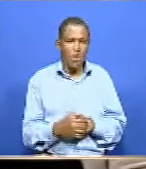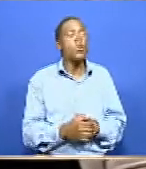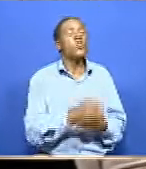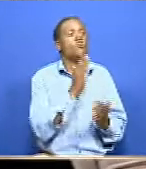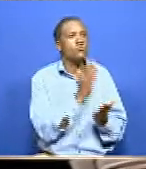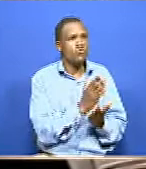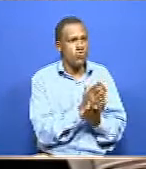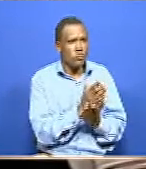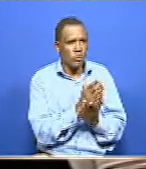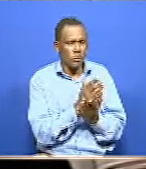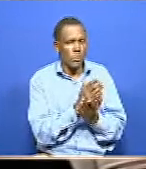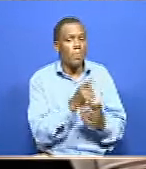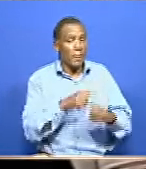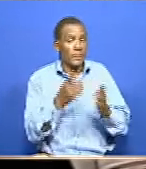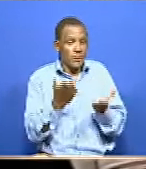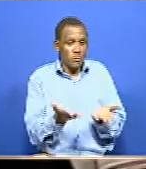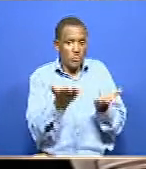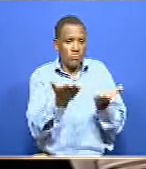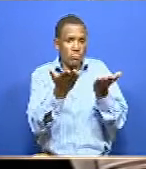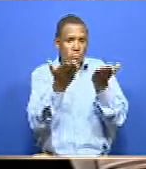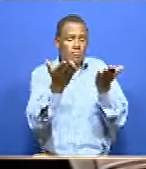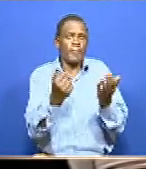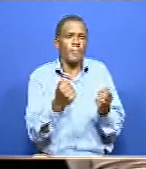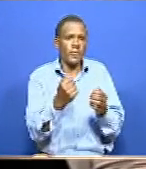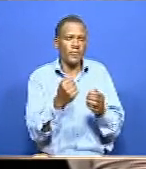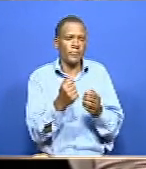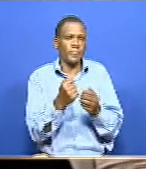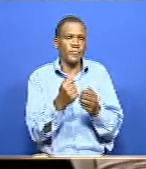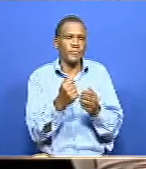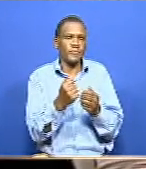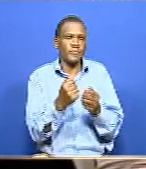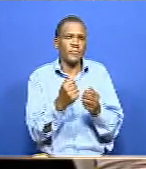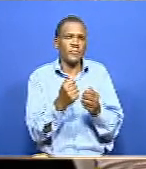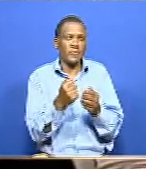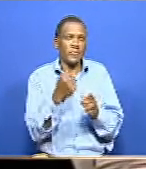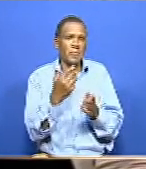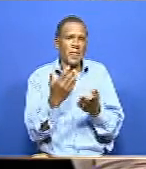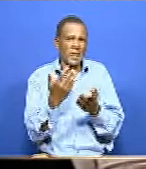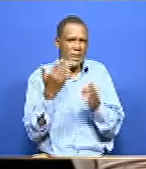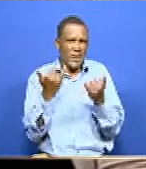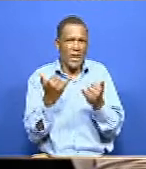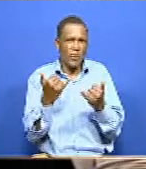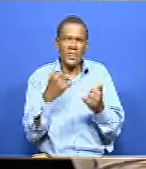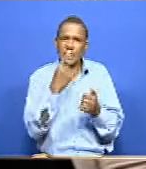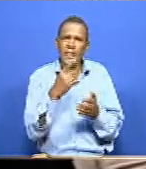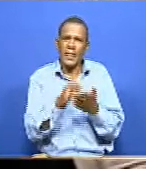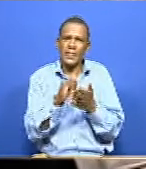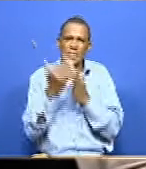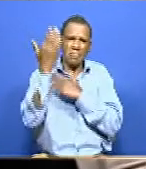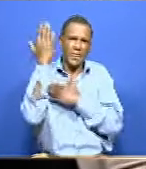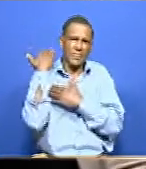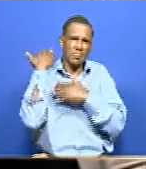has been improving with time. We are coming from an era where people used to link disability with